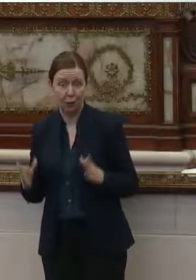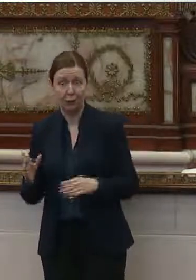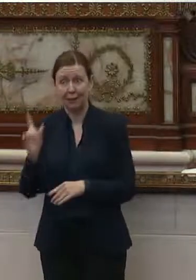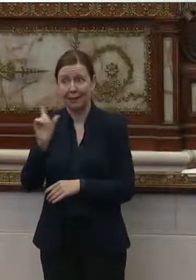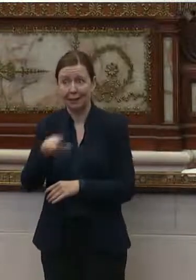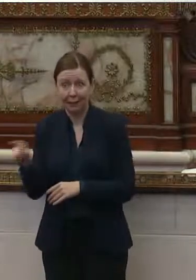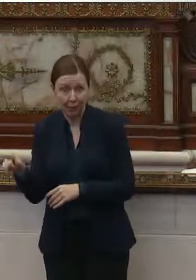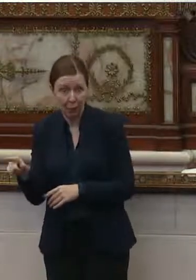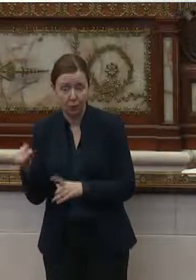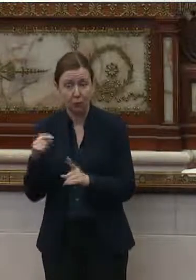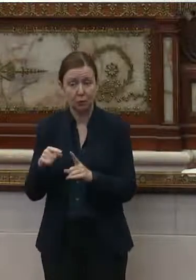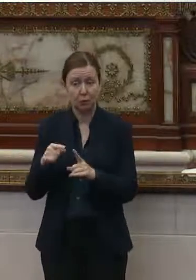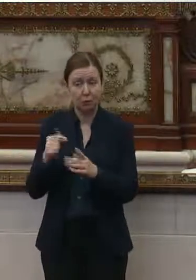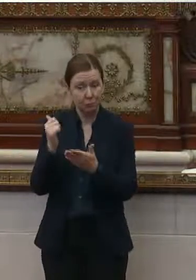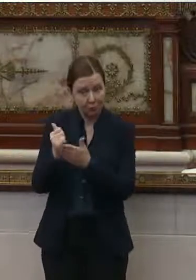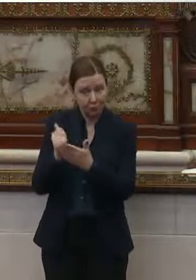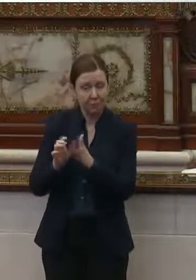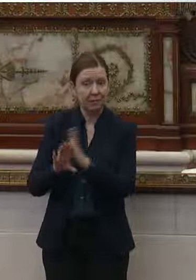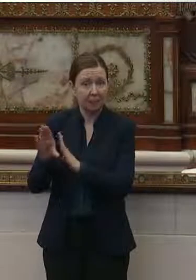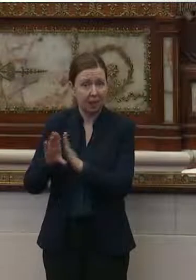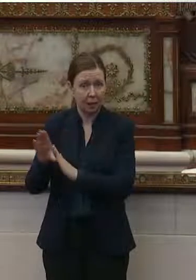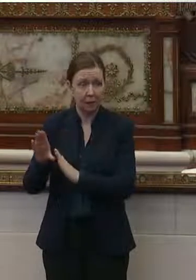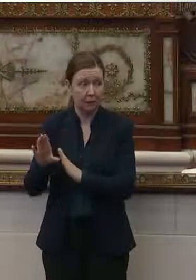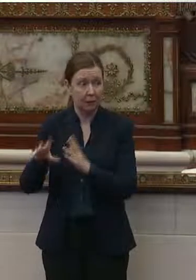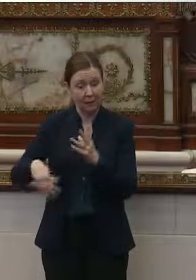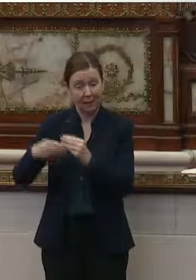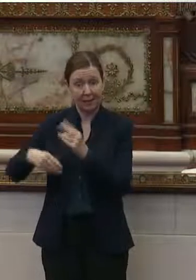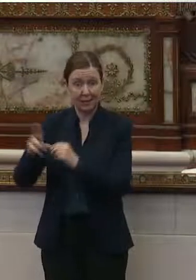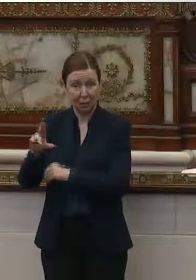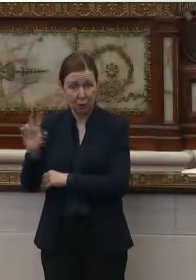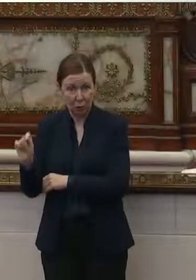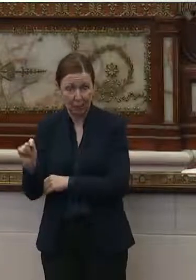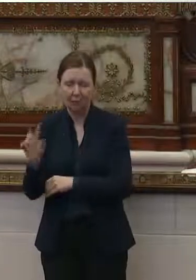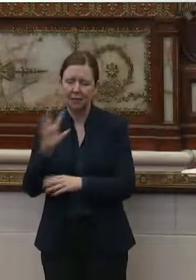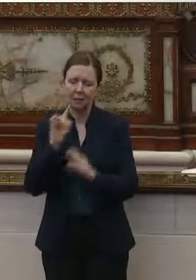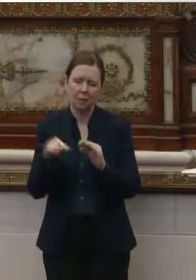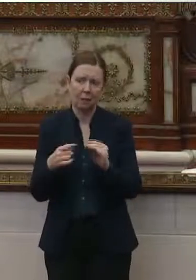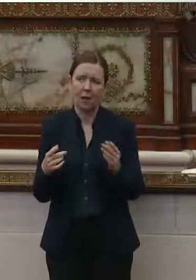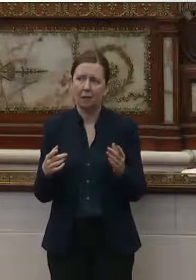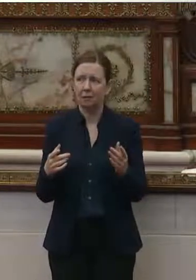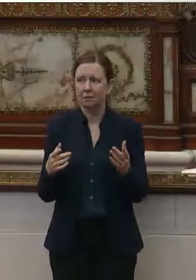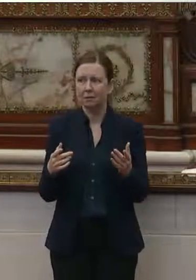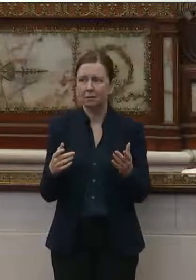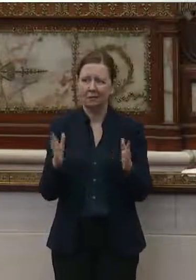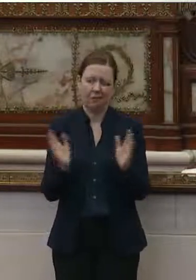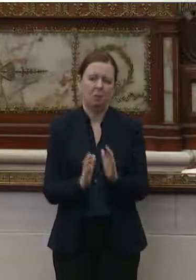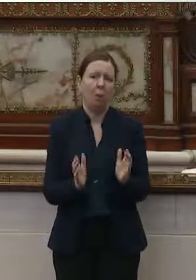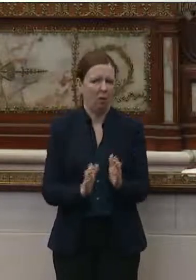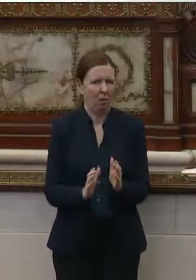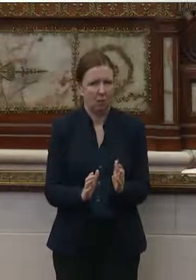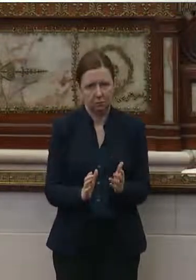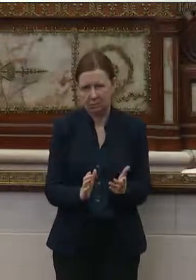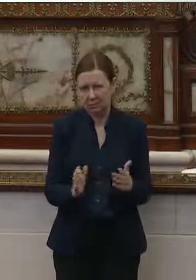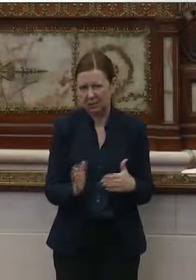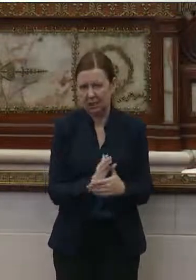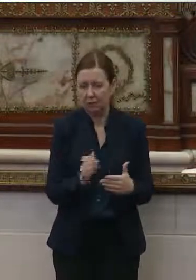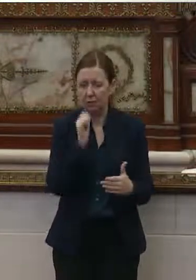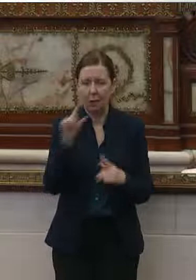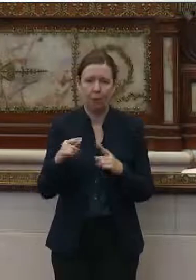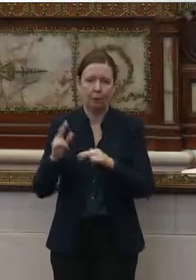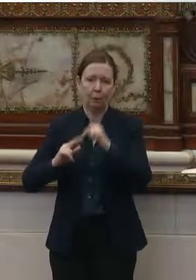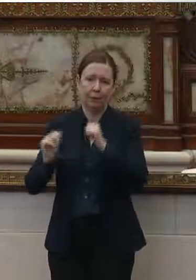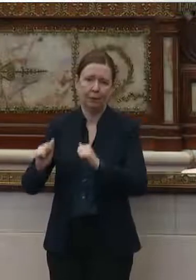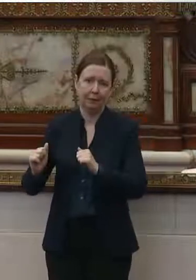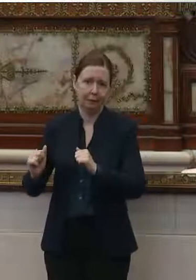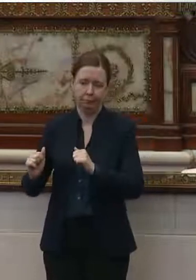to help develop additional units? I'm talking about probably on a smaller scale, not when they're building the